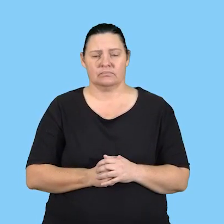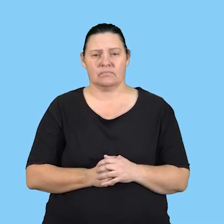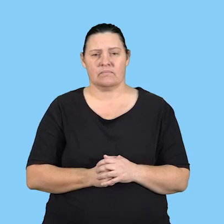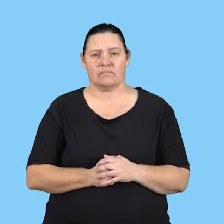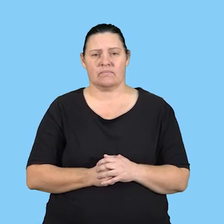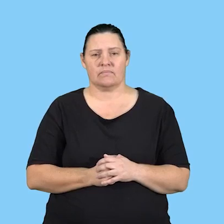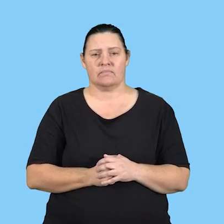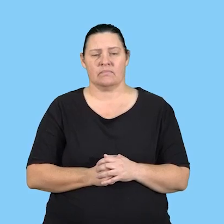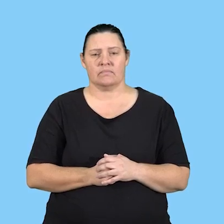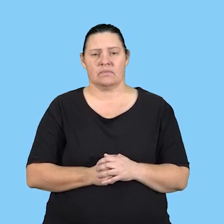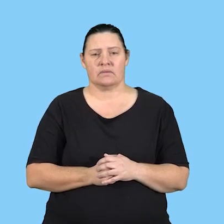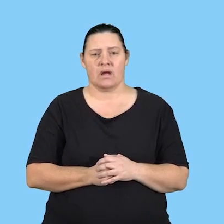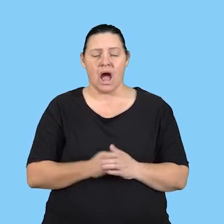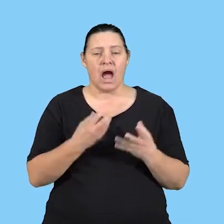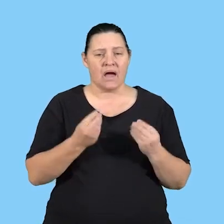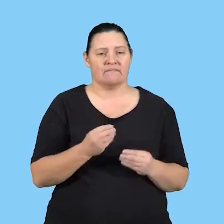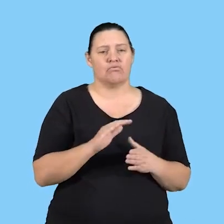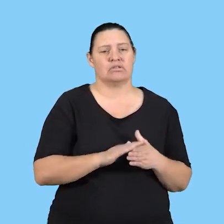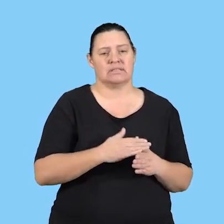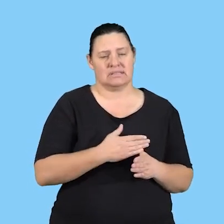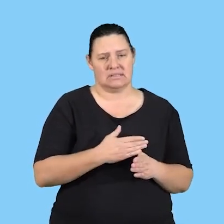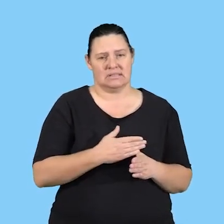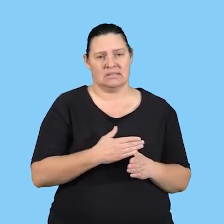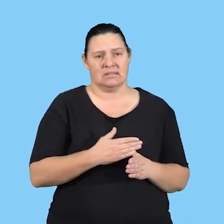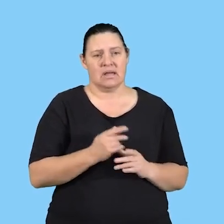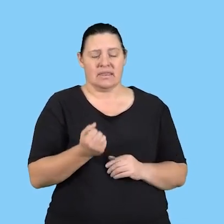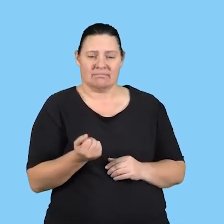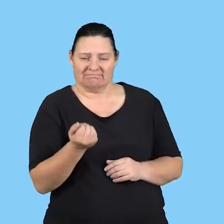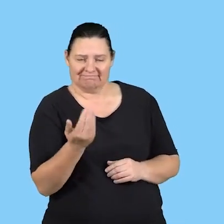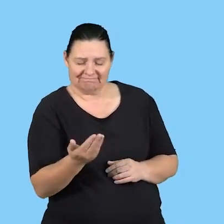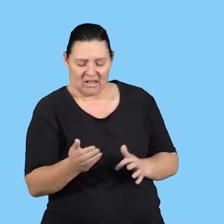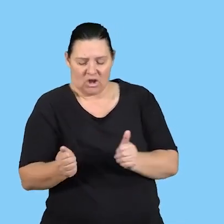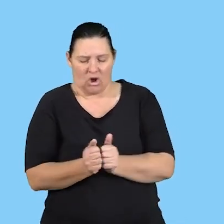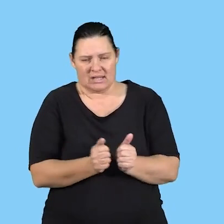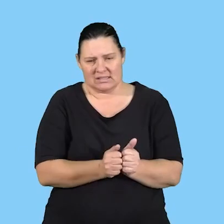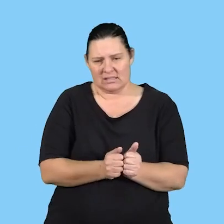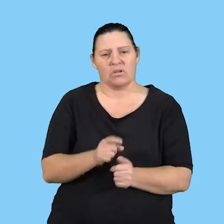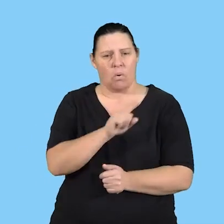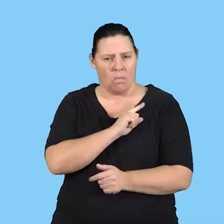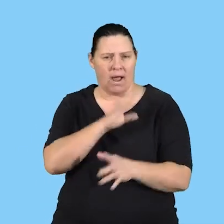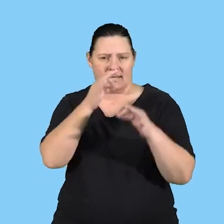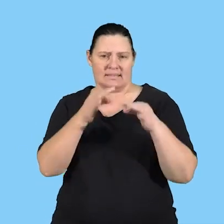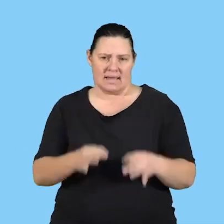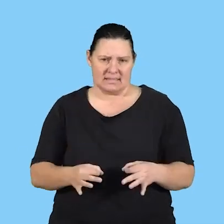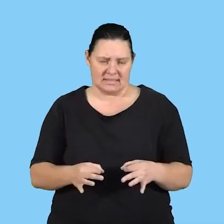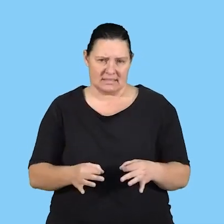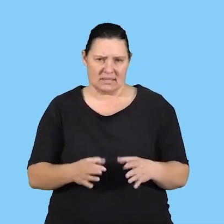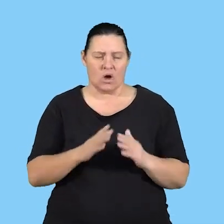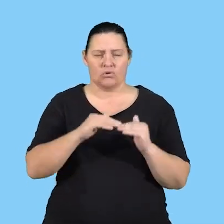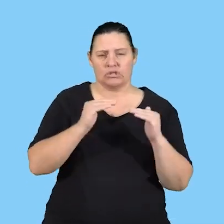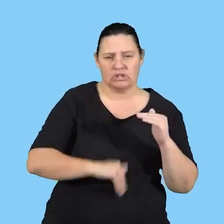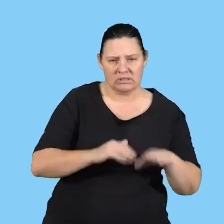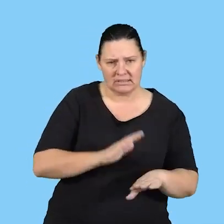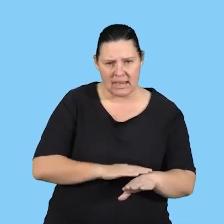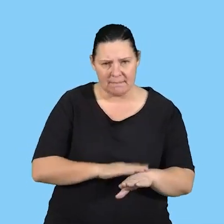There are reasons that colleagues put forward in making these decisions about reducing